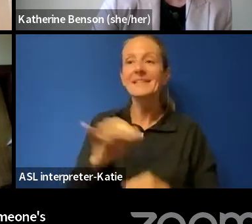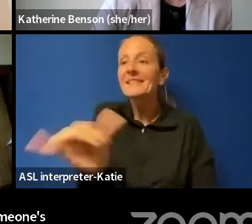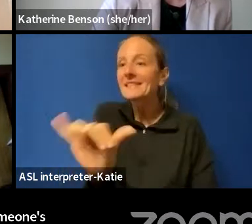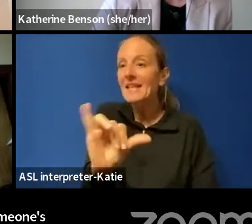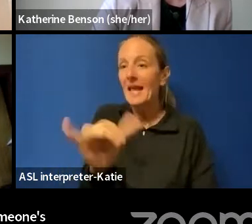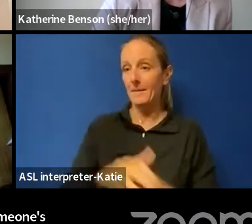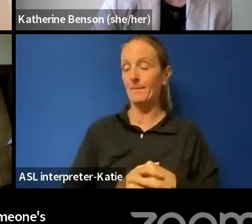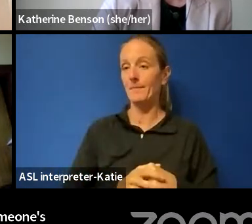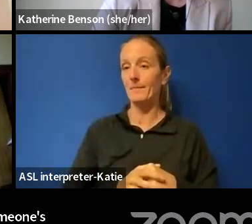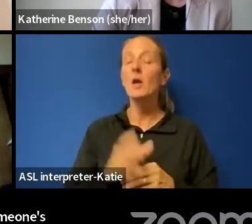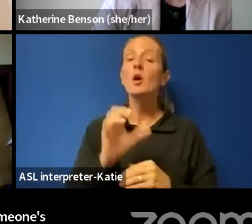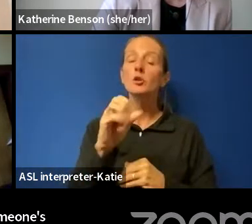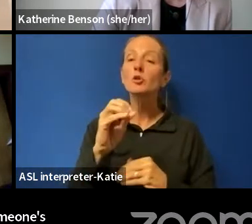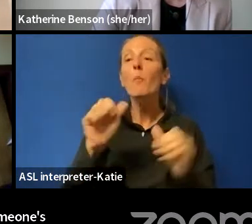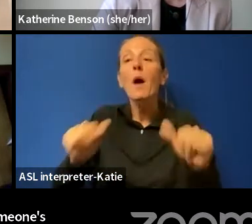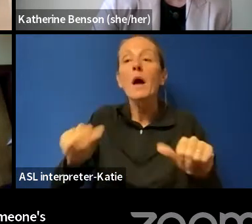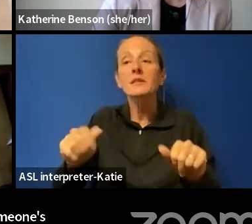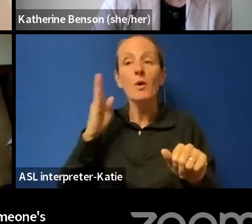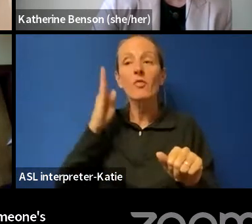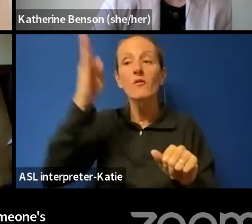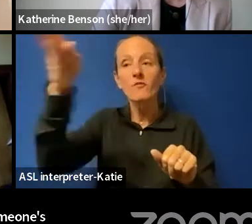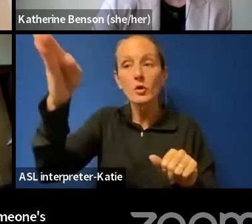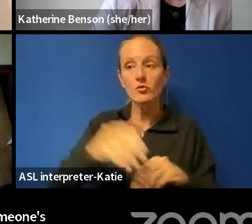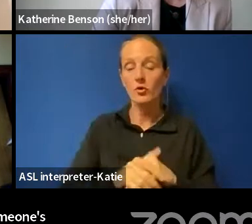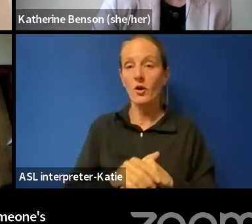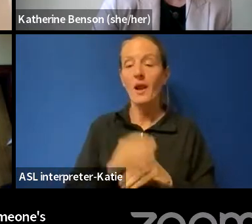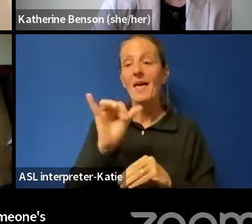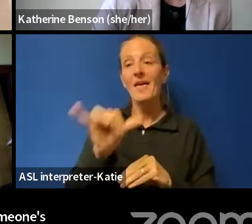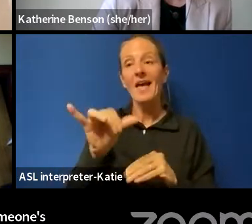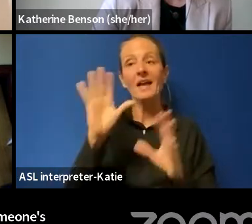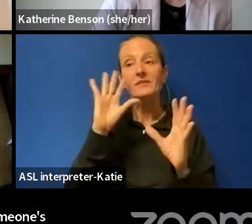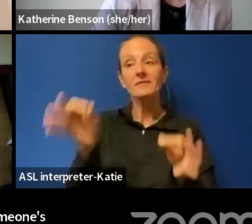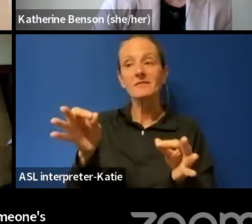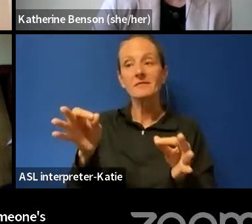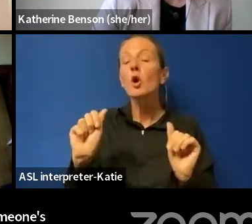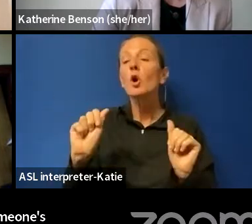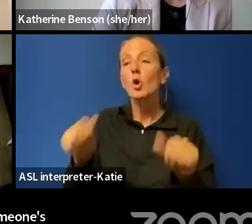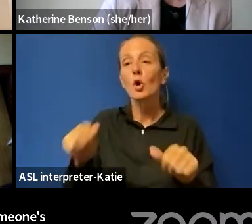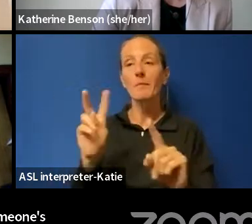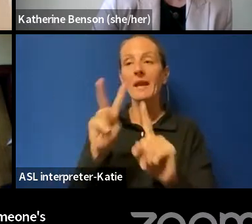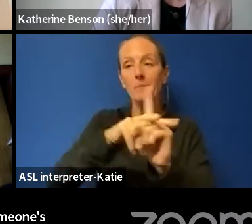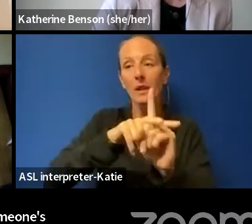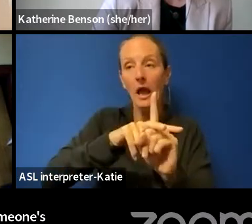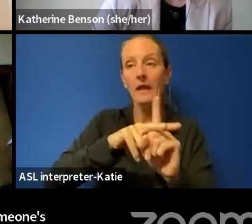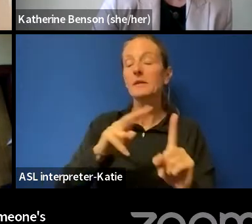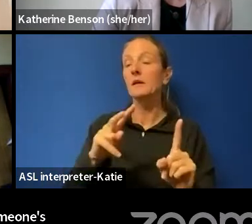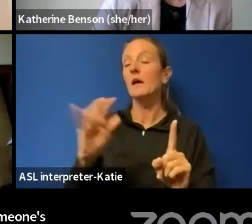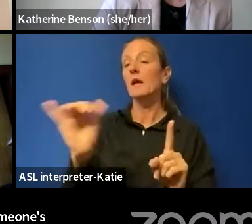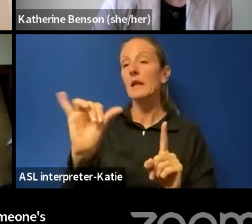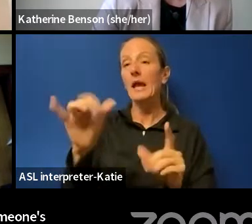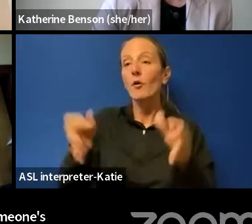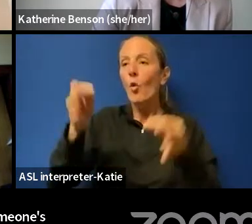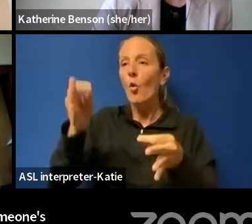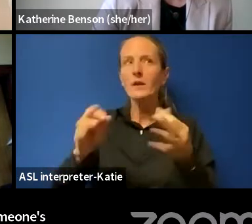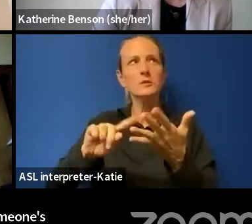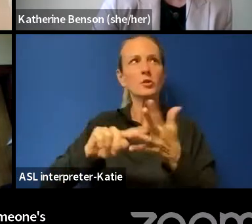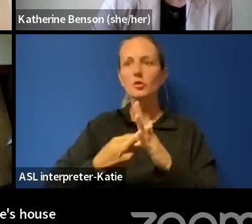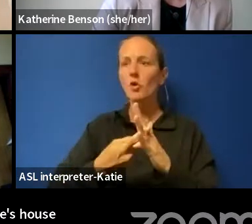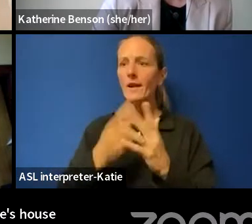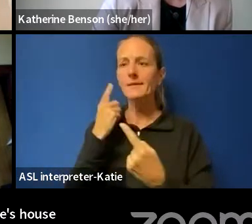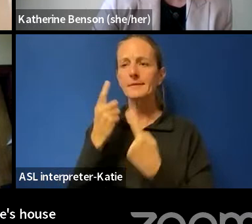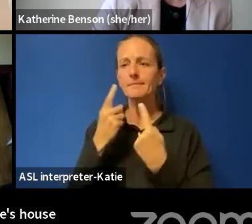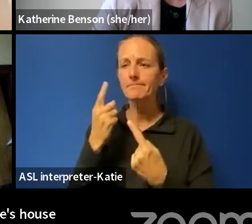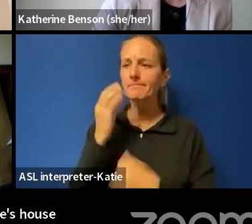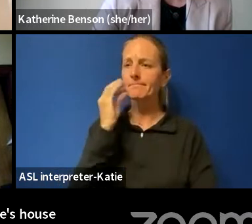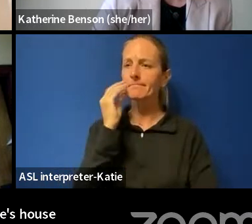possible that in the future that this dissenting judgment could successfully be applied in a case as courts start to reconsider searches